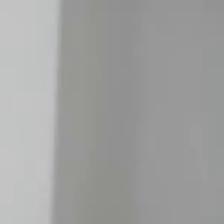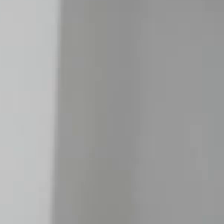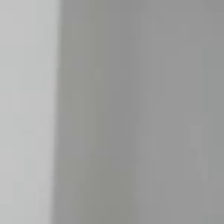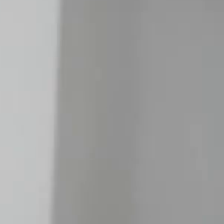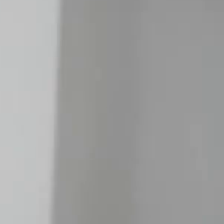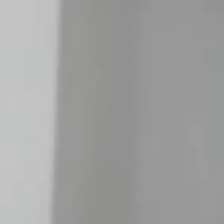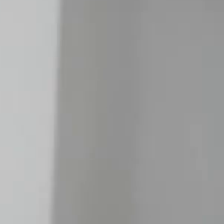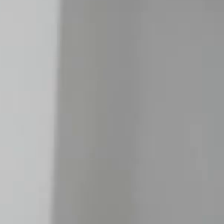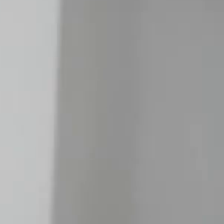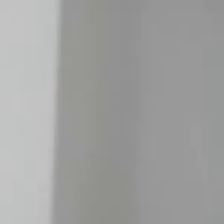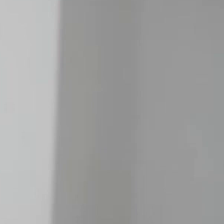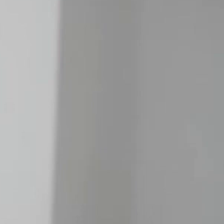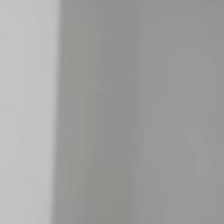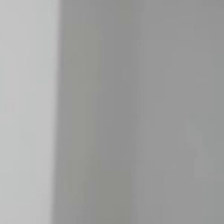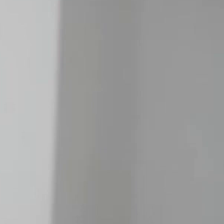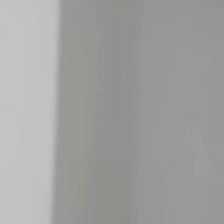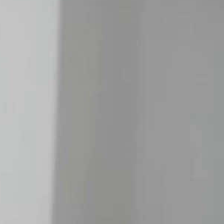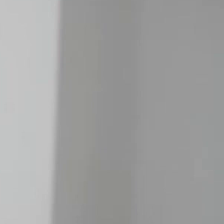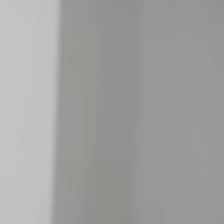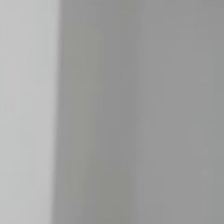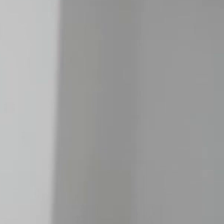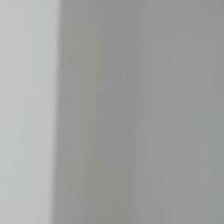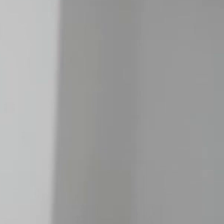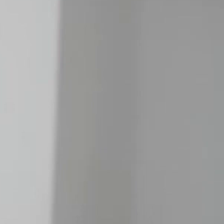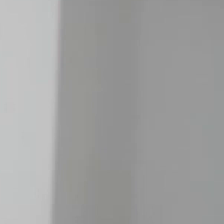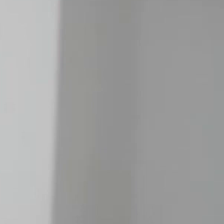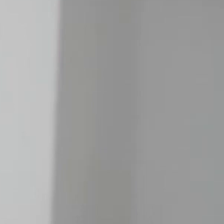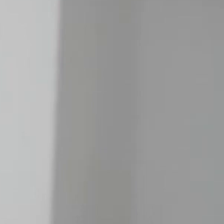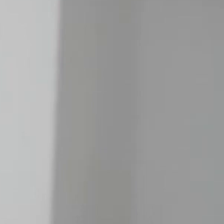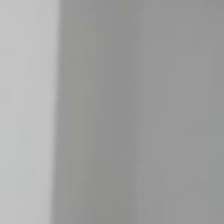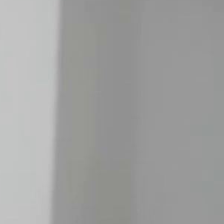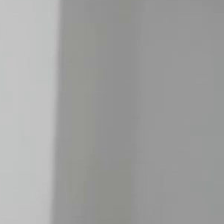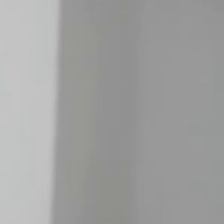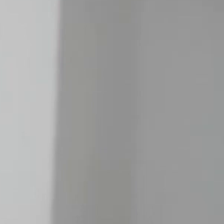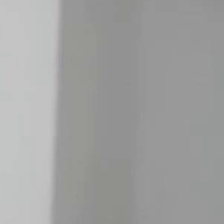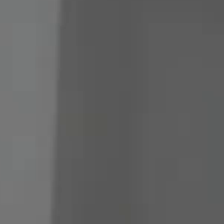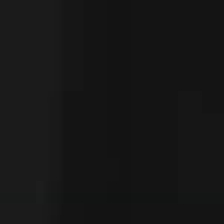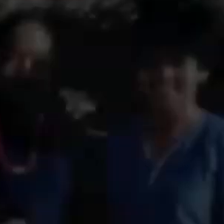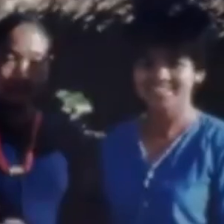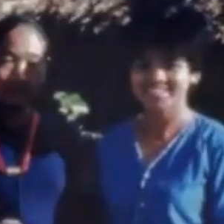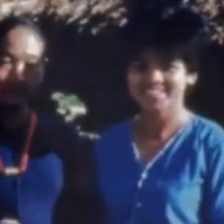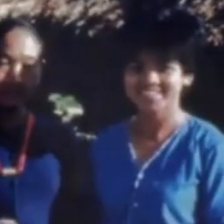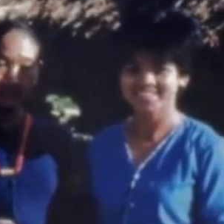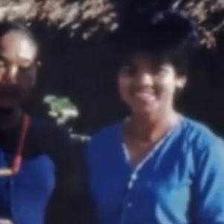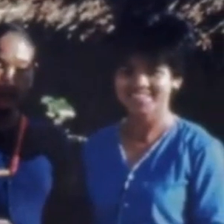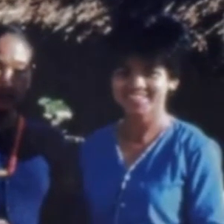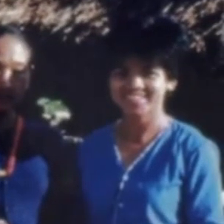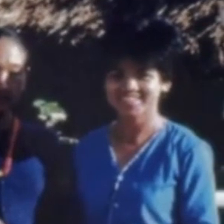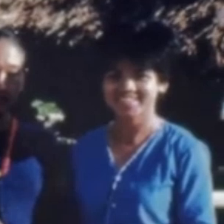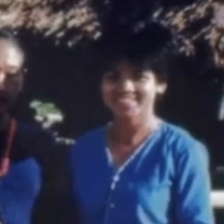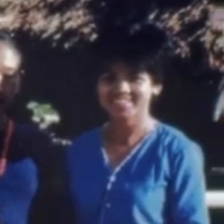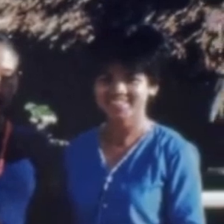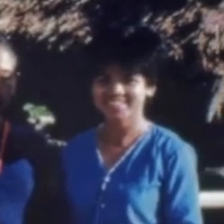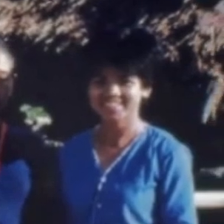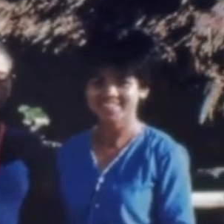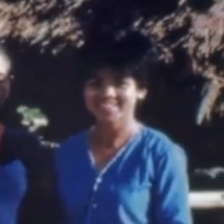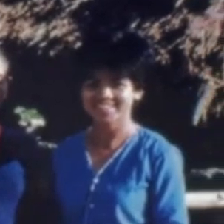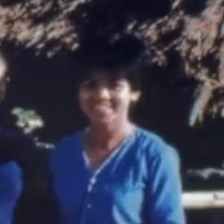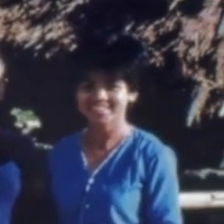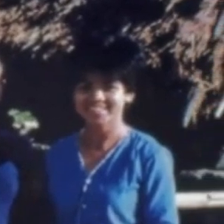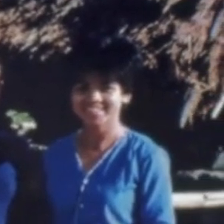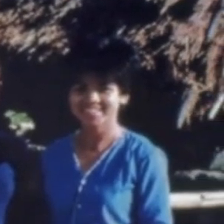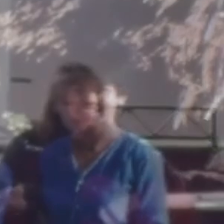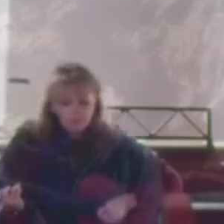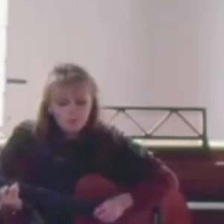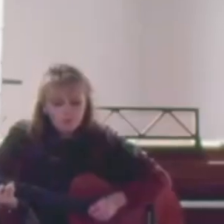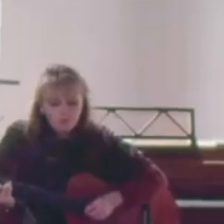teaching no longer became just a job, but a vocation. In 1988, the Lord sent me my